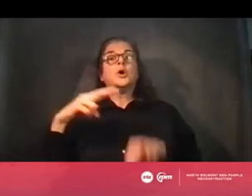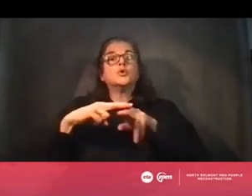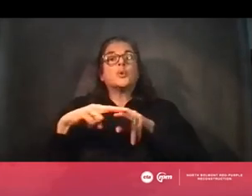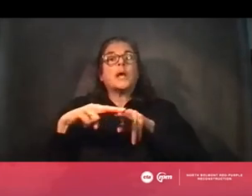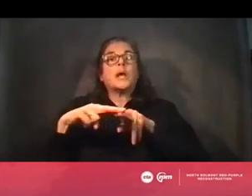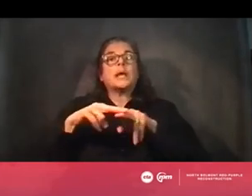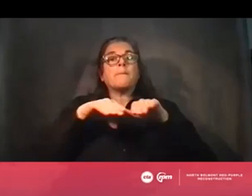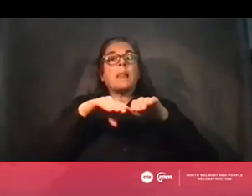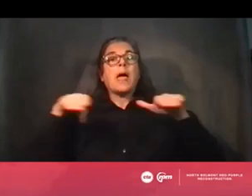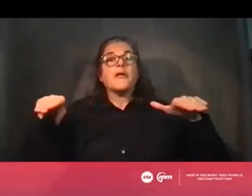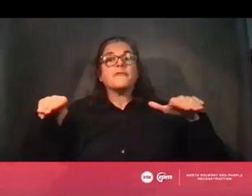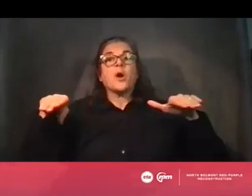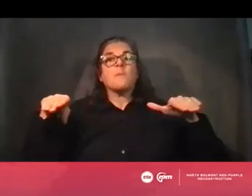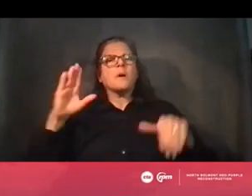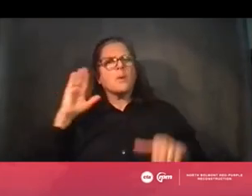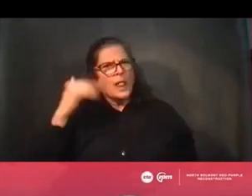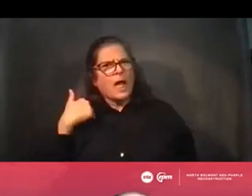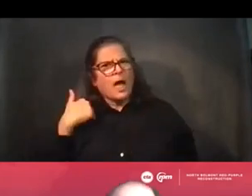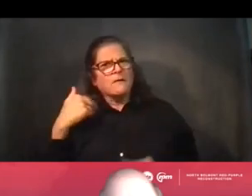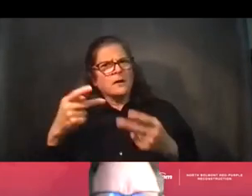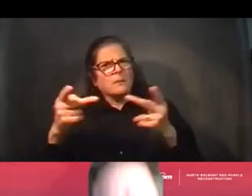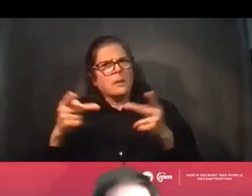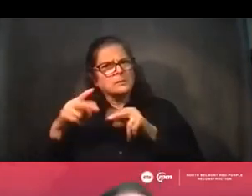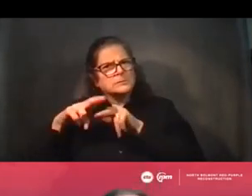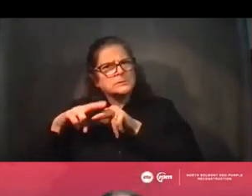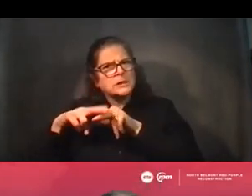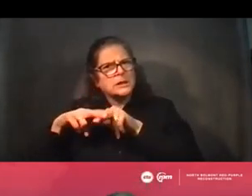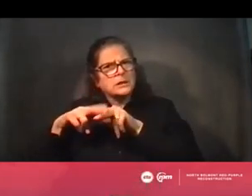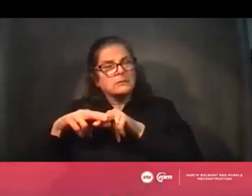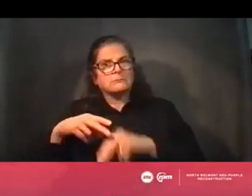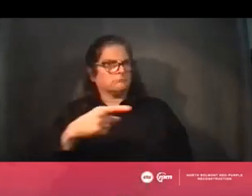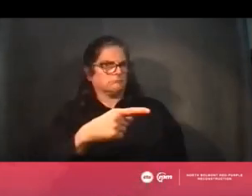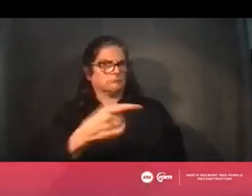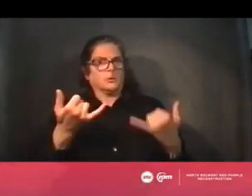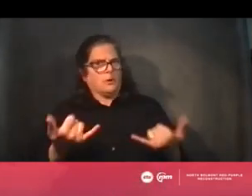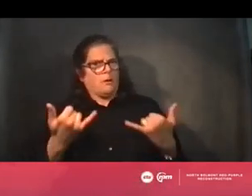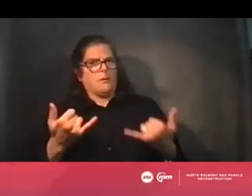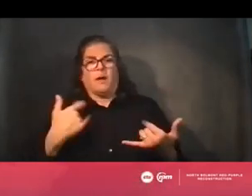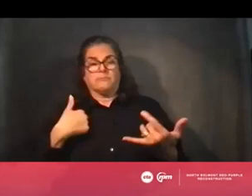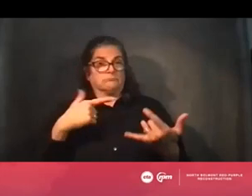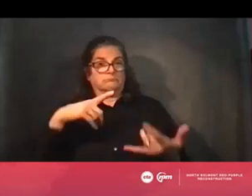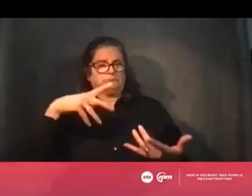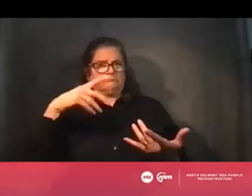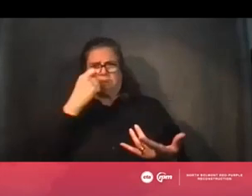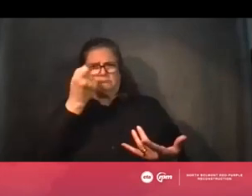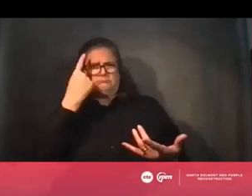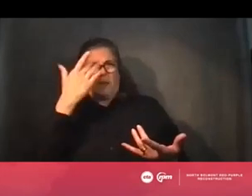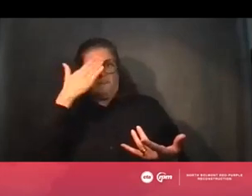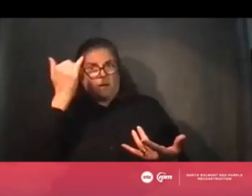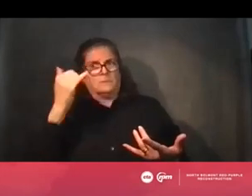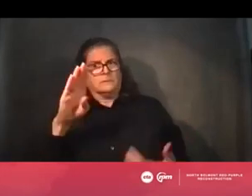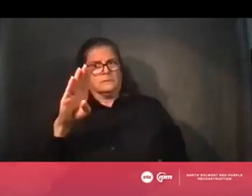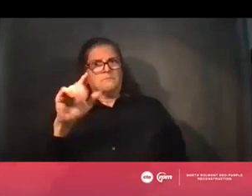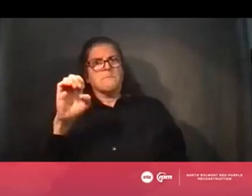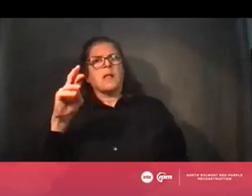I'm a little confused by that question, because as I see it, there are places currently to sit on the platform at Belmont. We're certainly